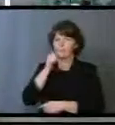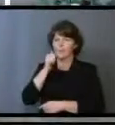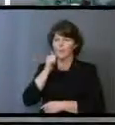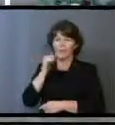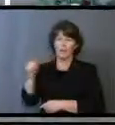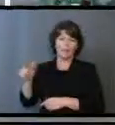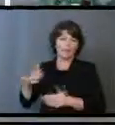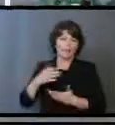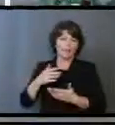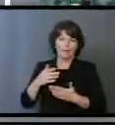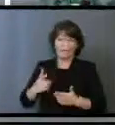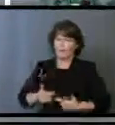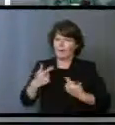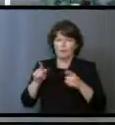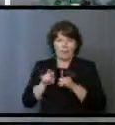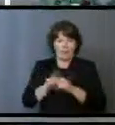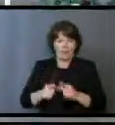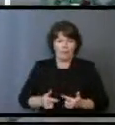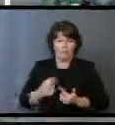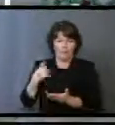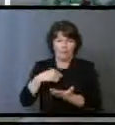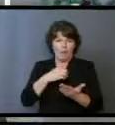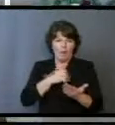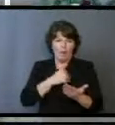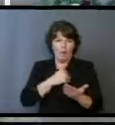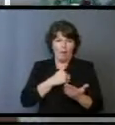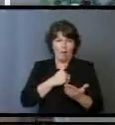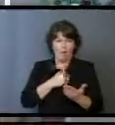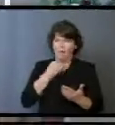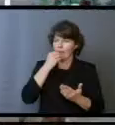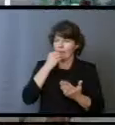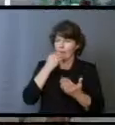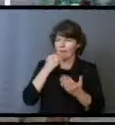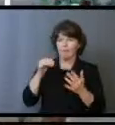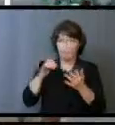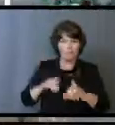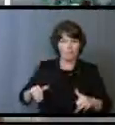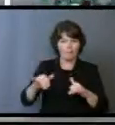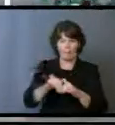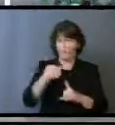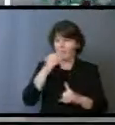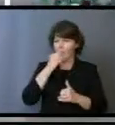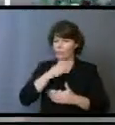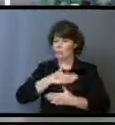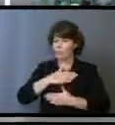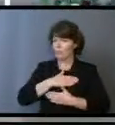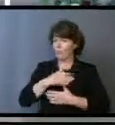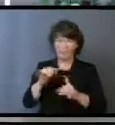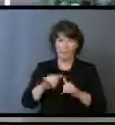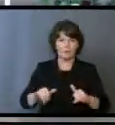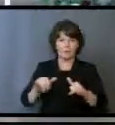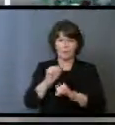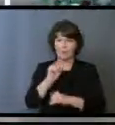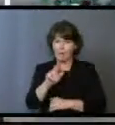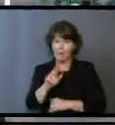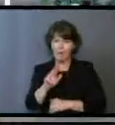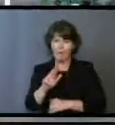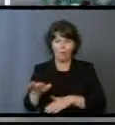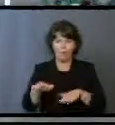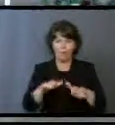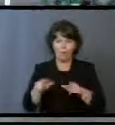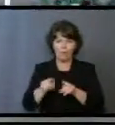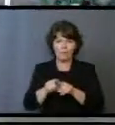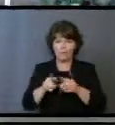same air, walked the same dusty roads, and ate the same plain food as everyone else. In fact, He was under the